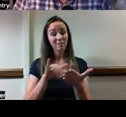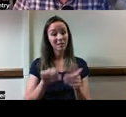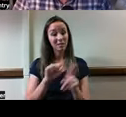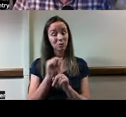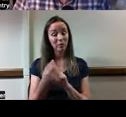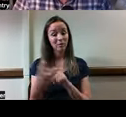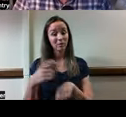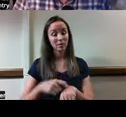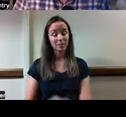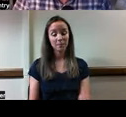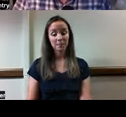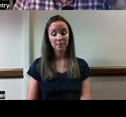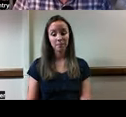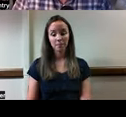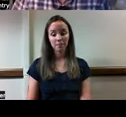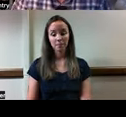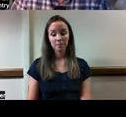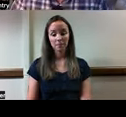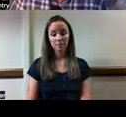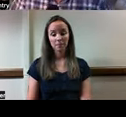What possible